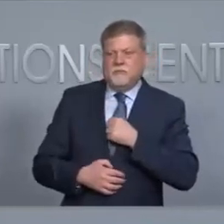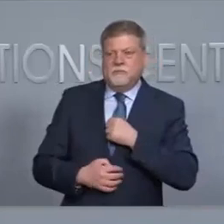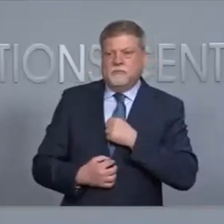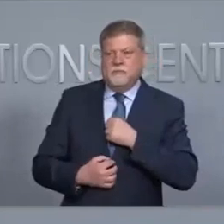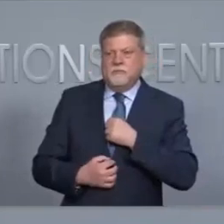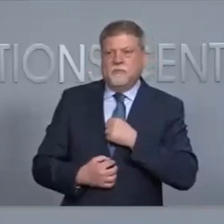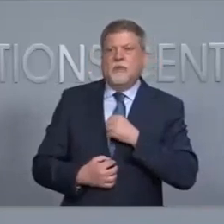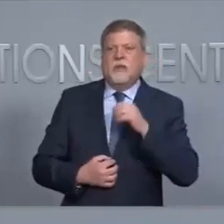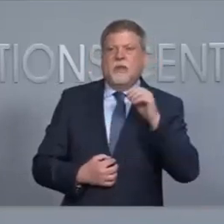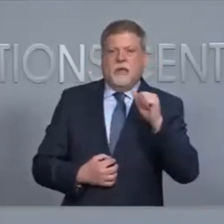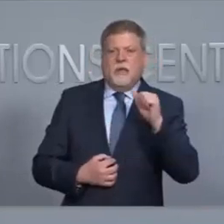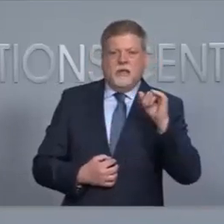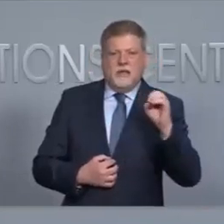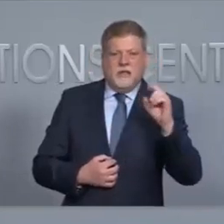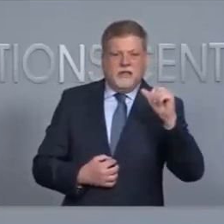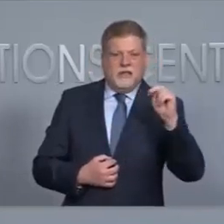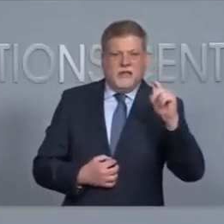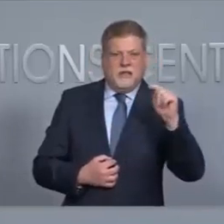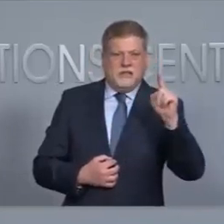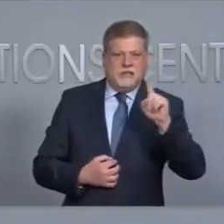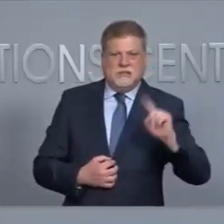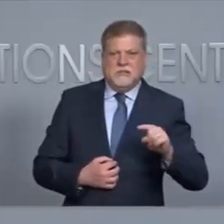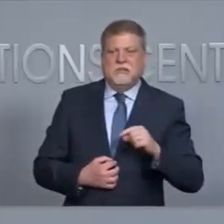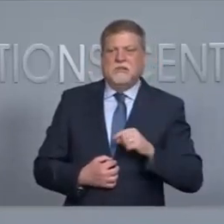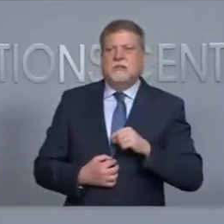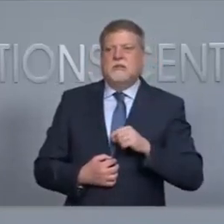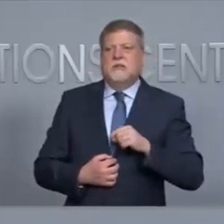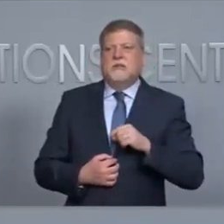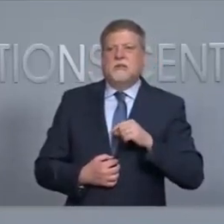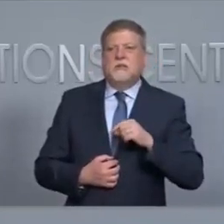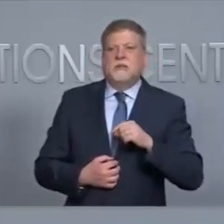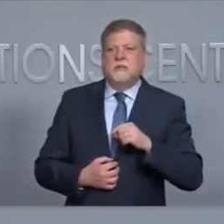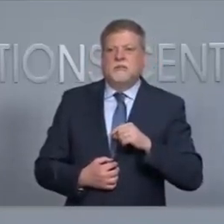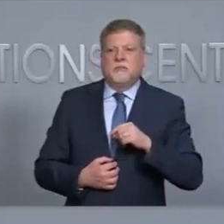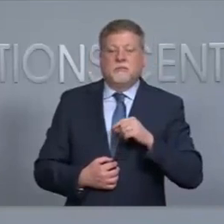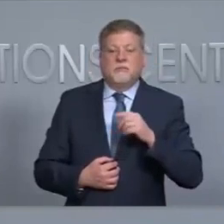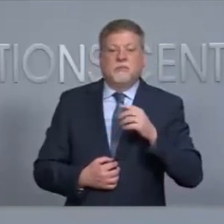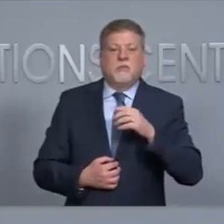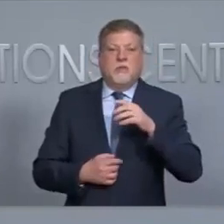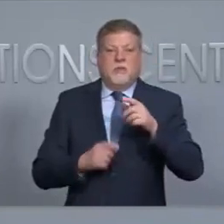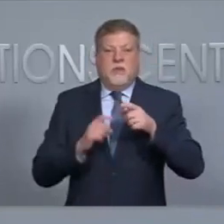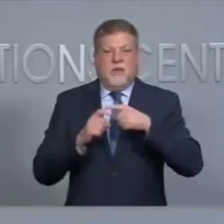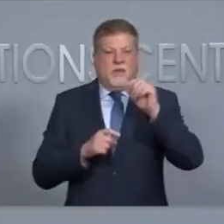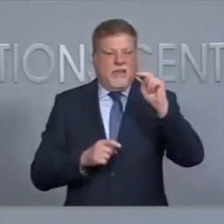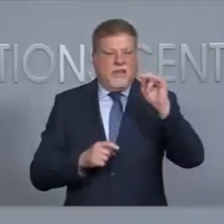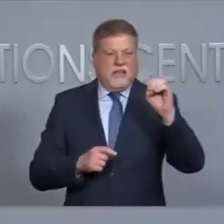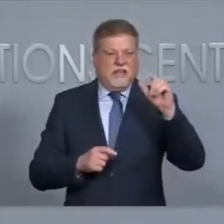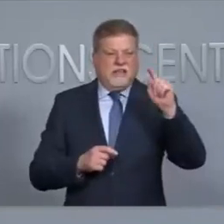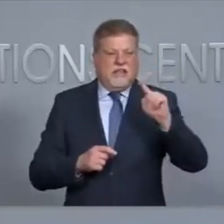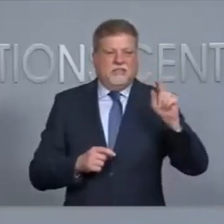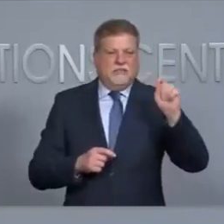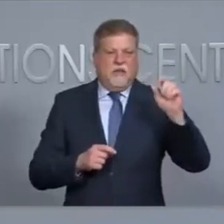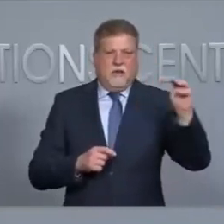This is Annie Dance I have a sub-stack newsletter called Topps in Congress AnnieGance.substack.com Can you clarify